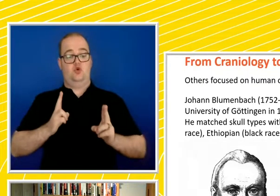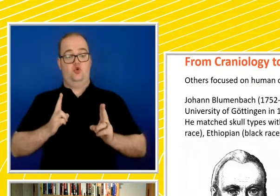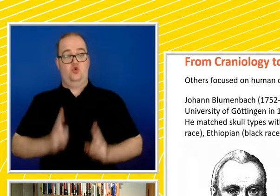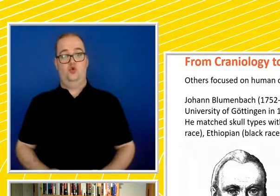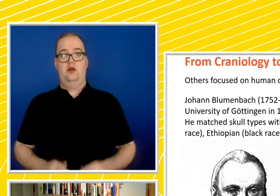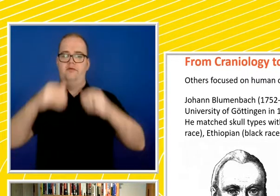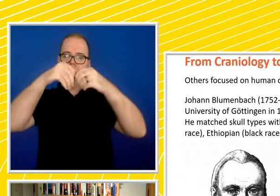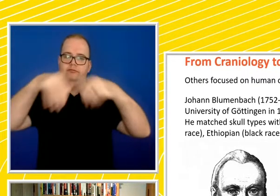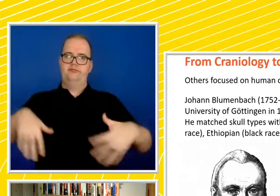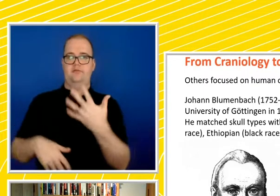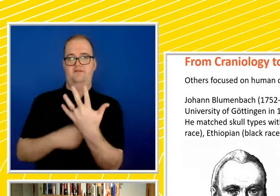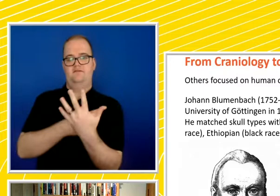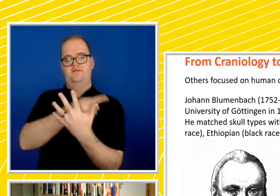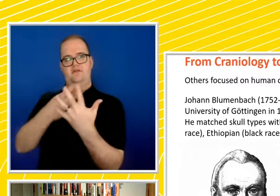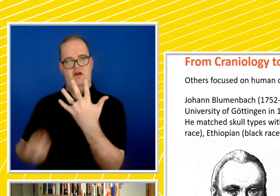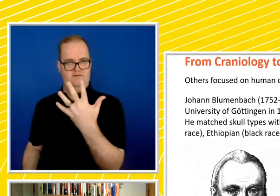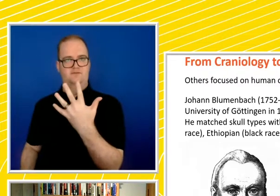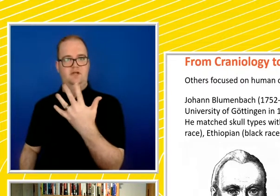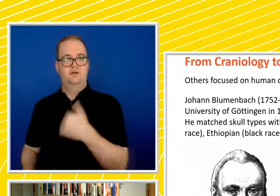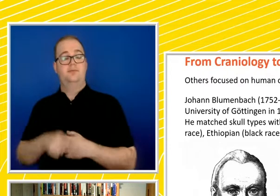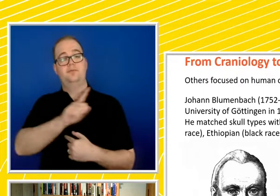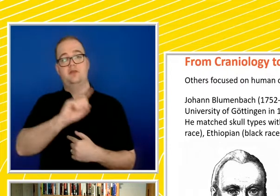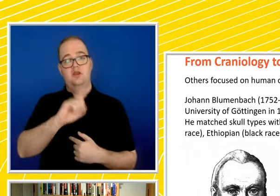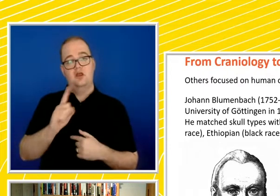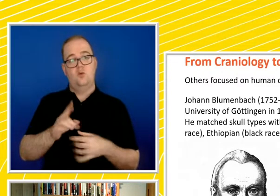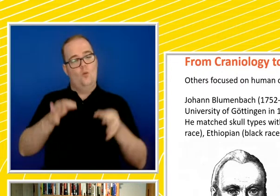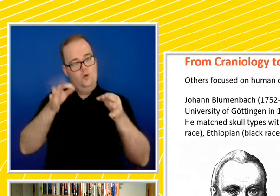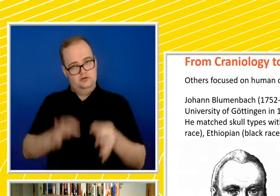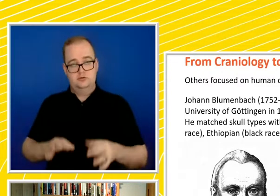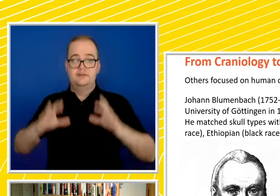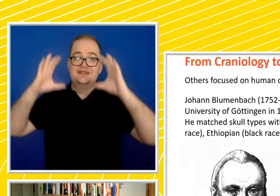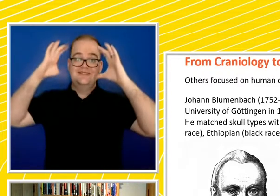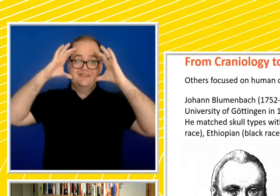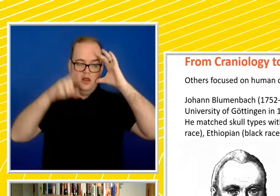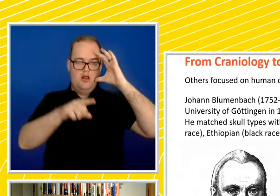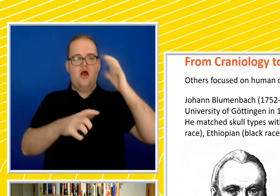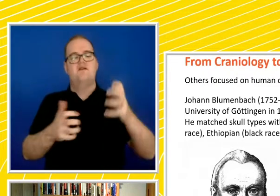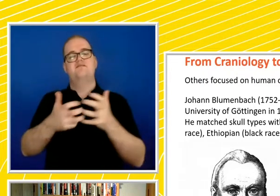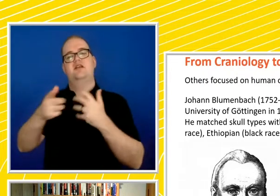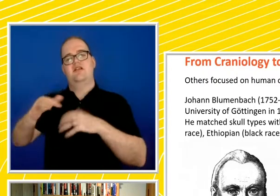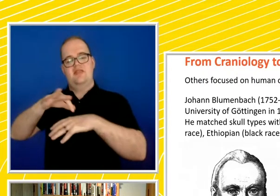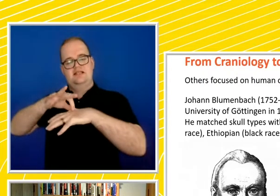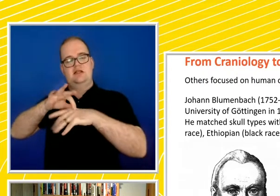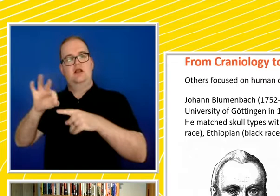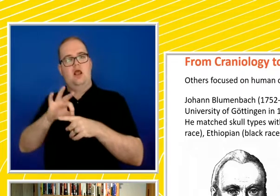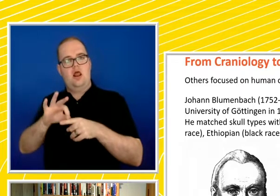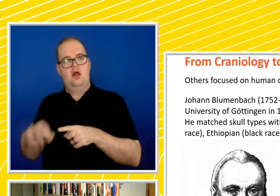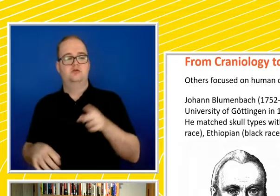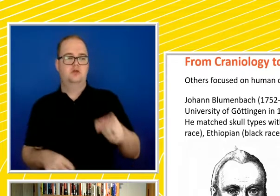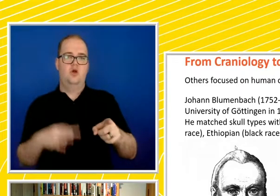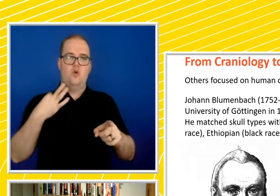skull types with regional skin colour, and he named them the Caucasian, which stood for the white race, the Malayan,